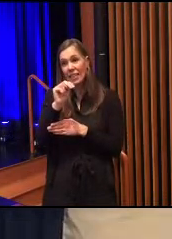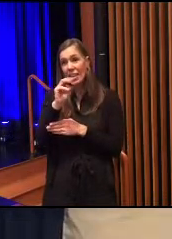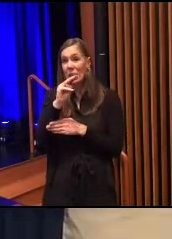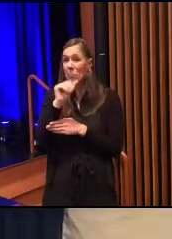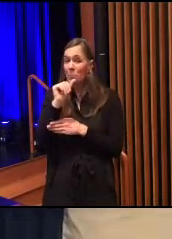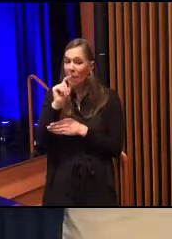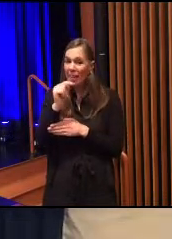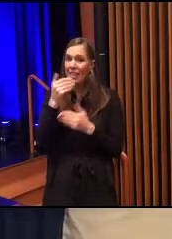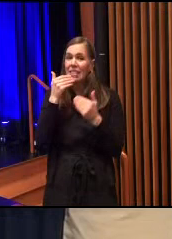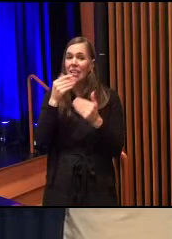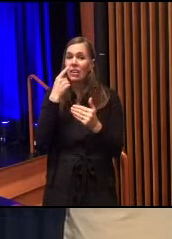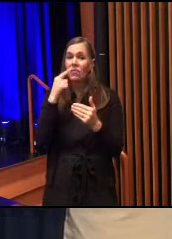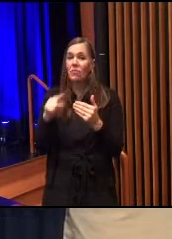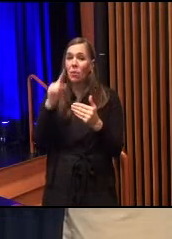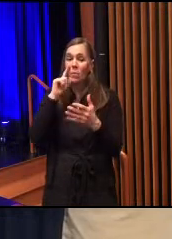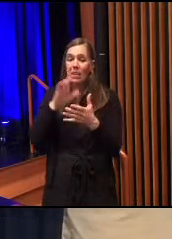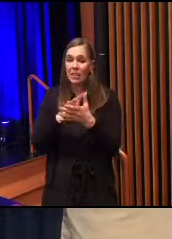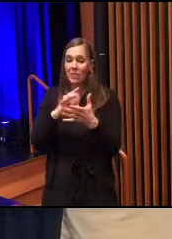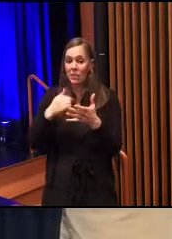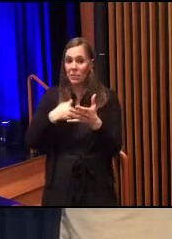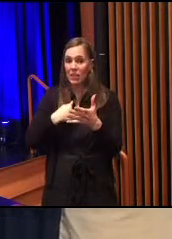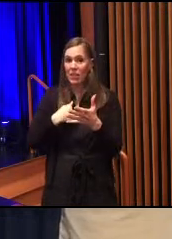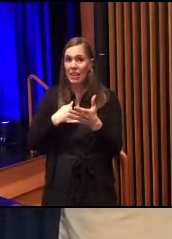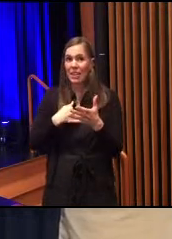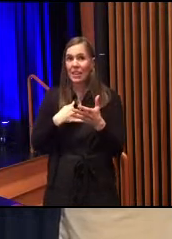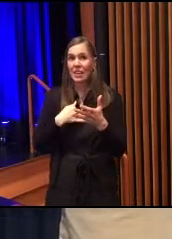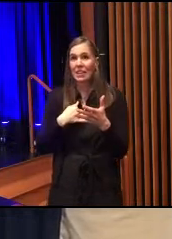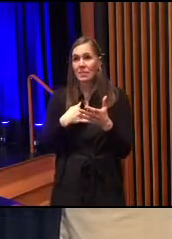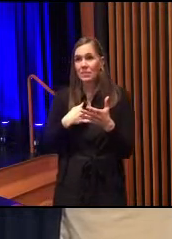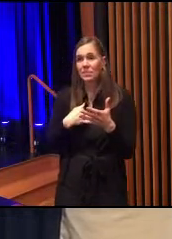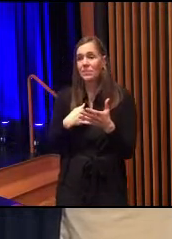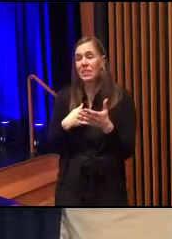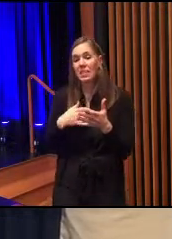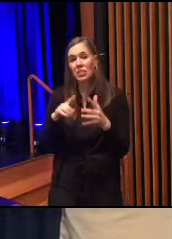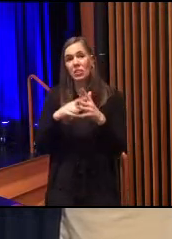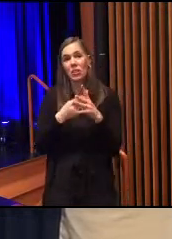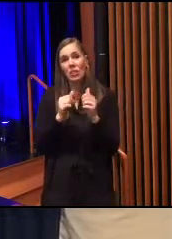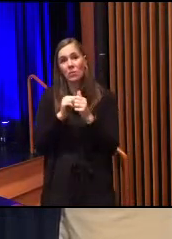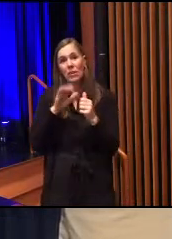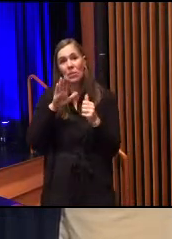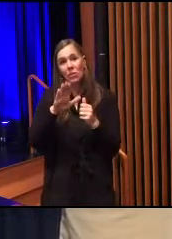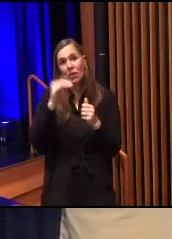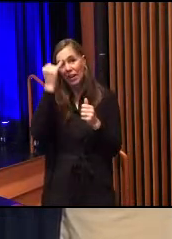much for believing in me. And it all started with your ideas.